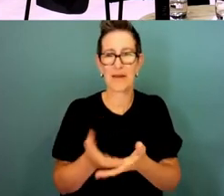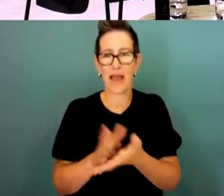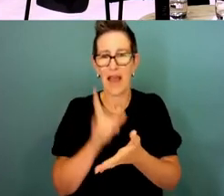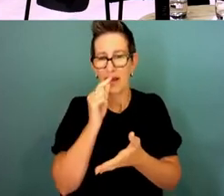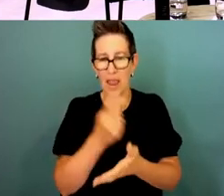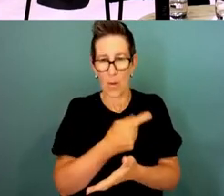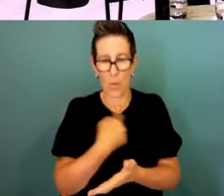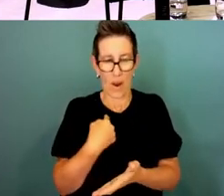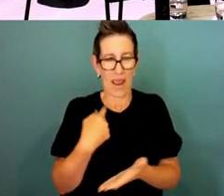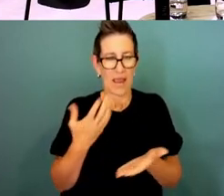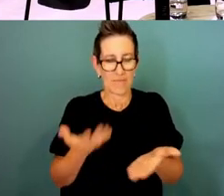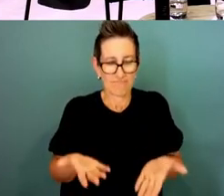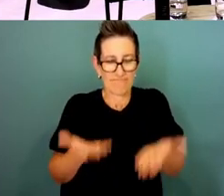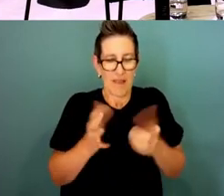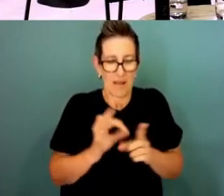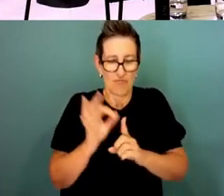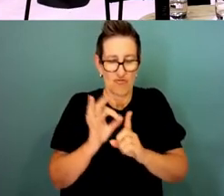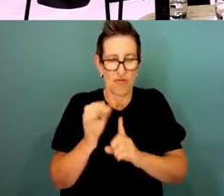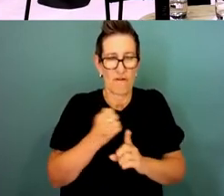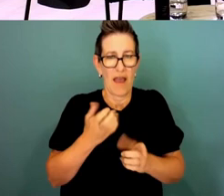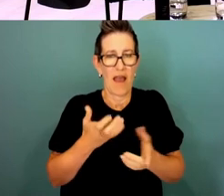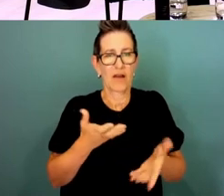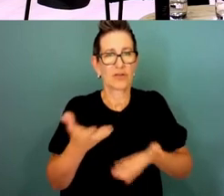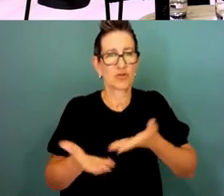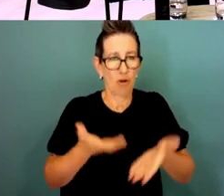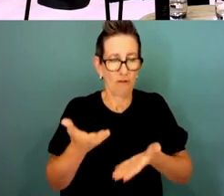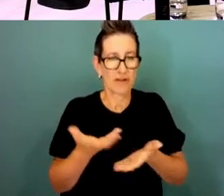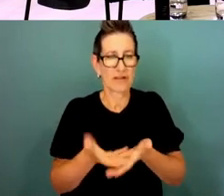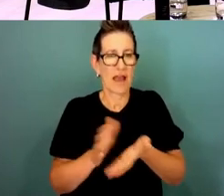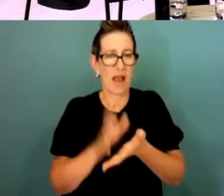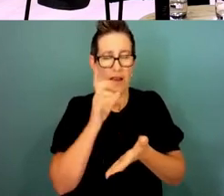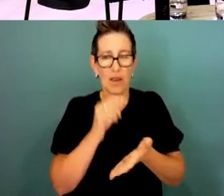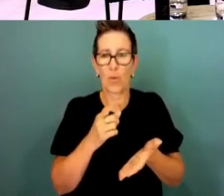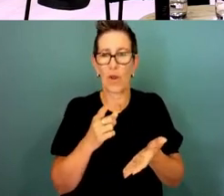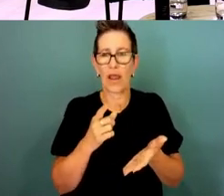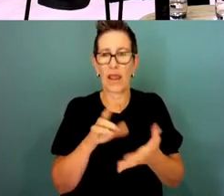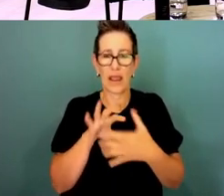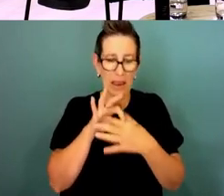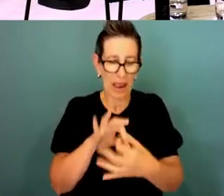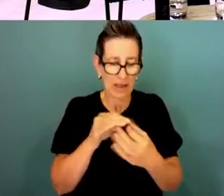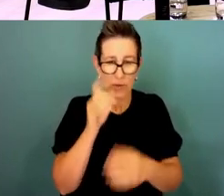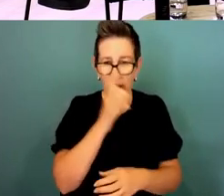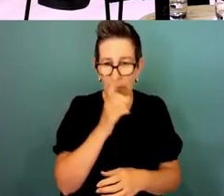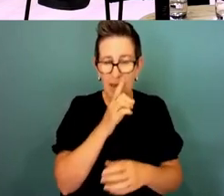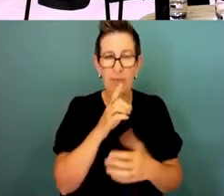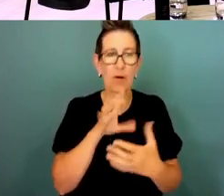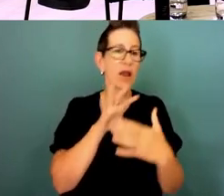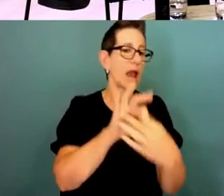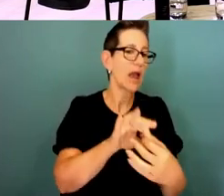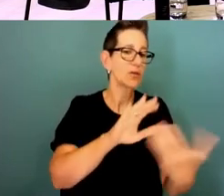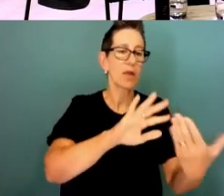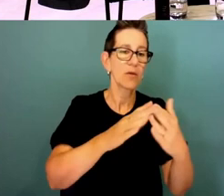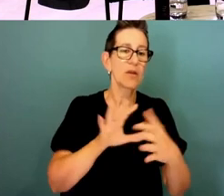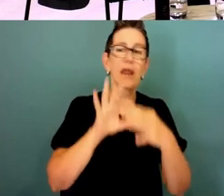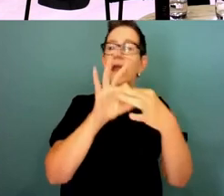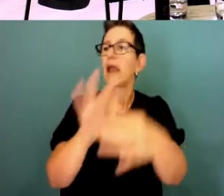in kind of the ways that we engage with people, with communities, with businesses? What